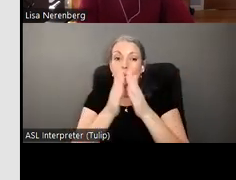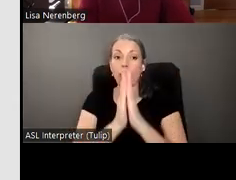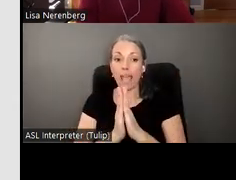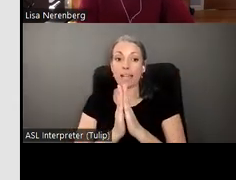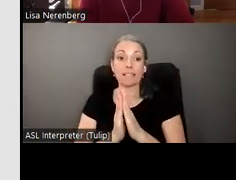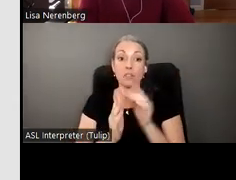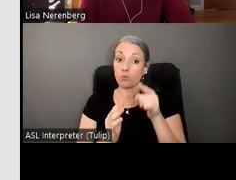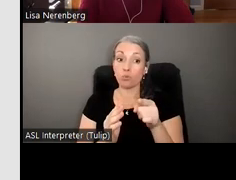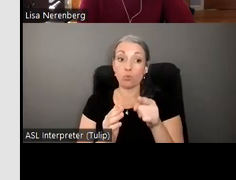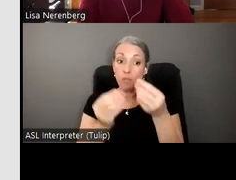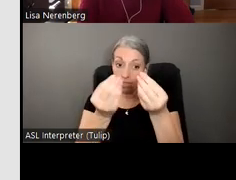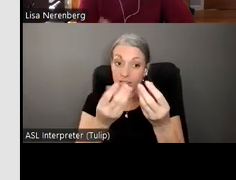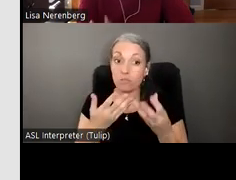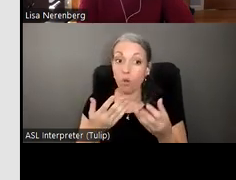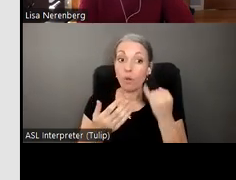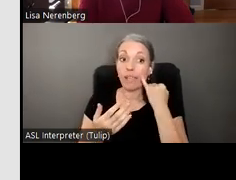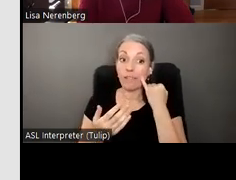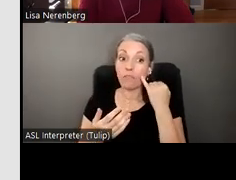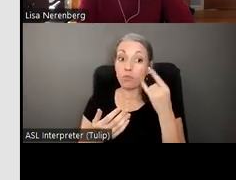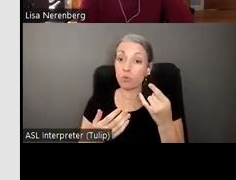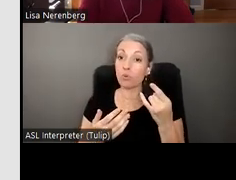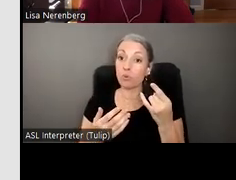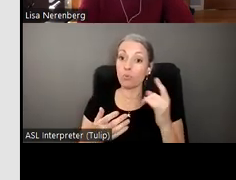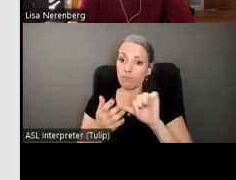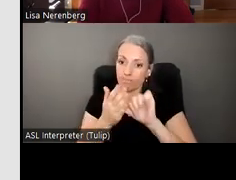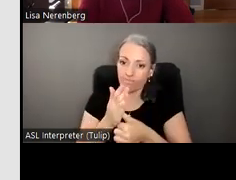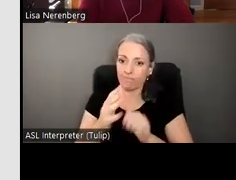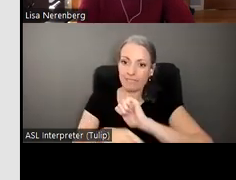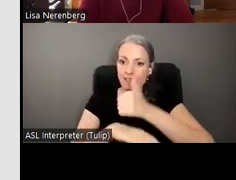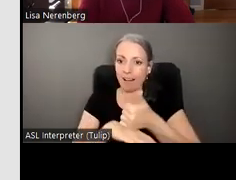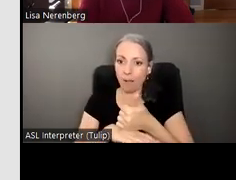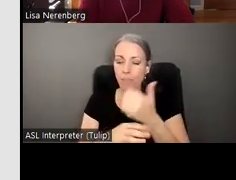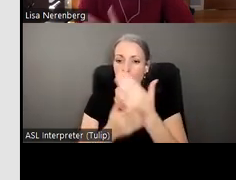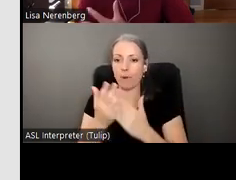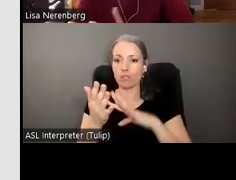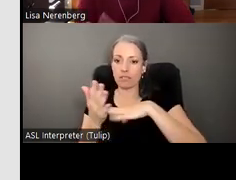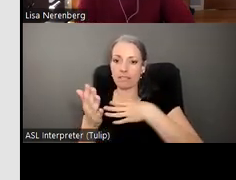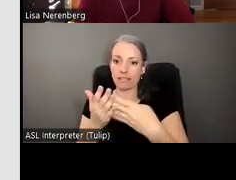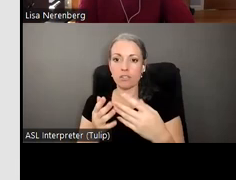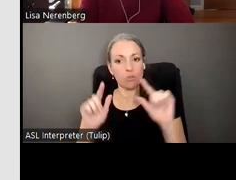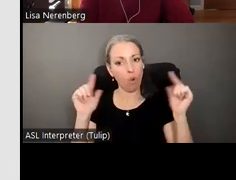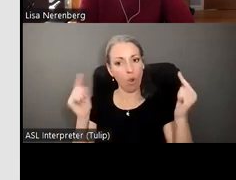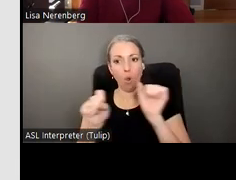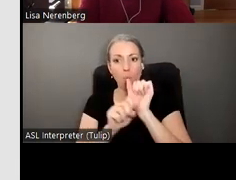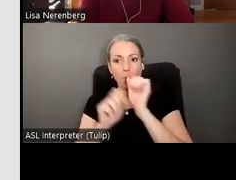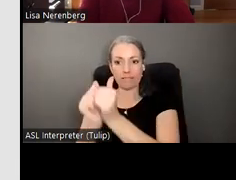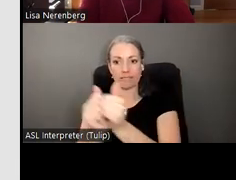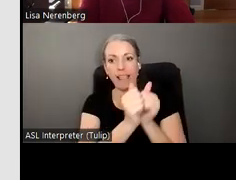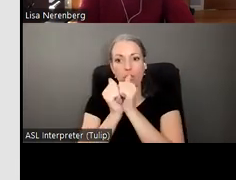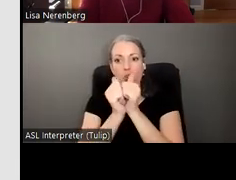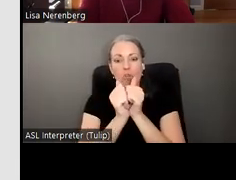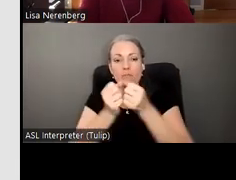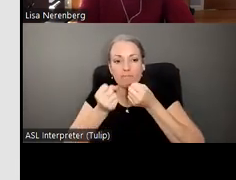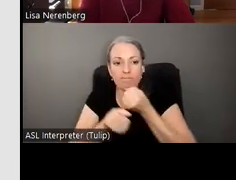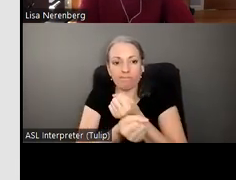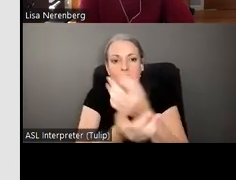just ask that you let us know if you are implementing parts of the blueprint so that we can all work together to generate some